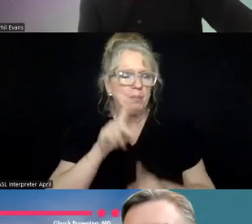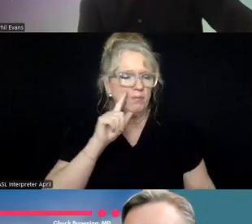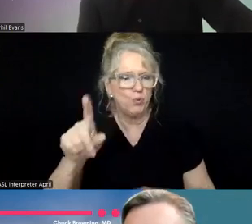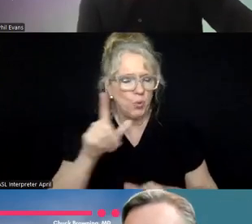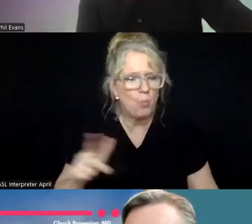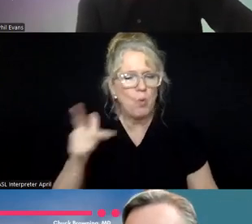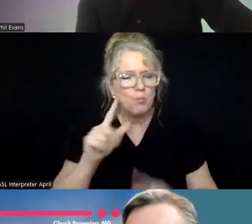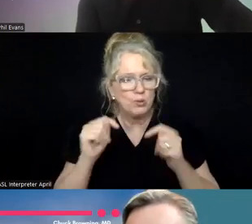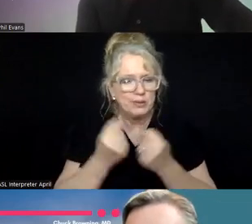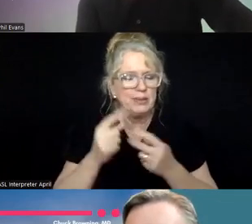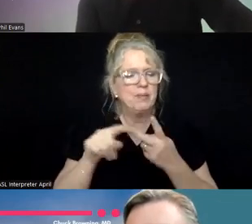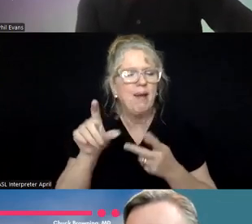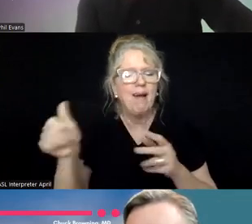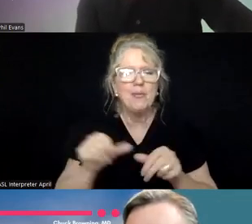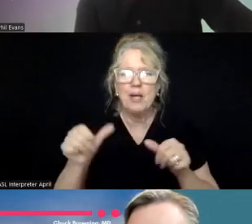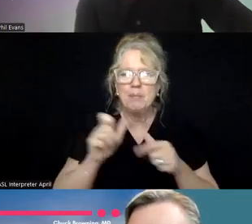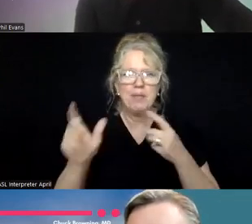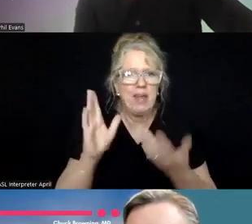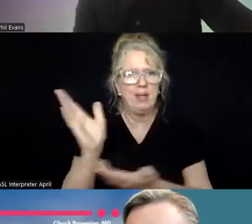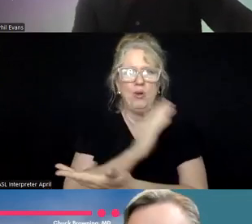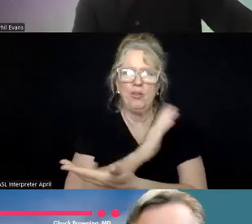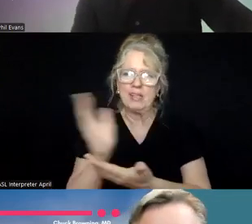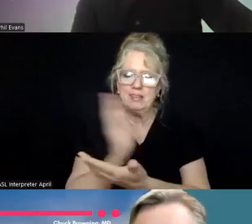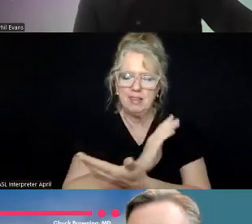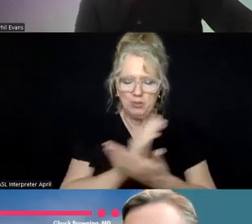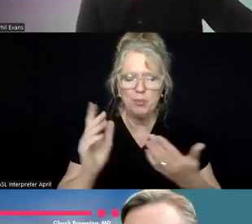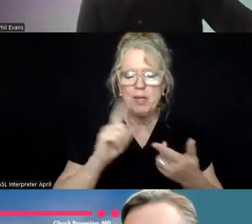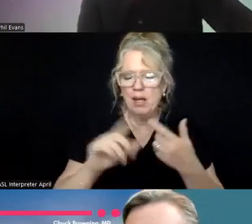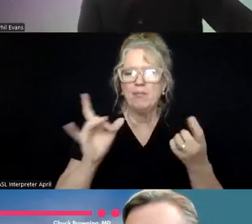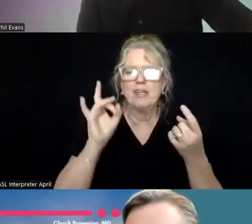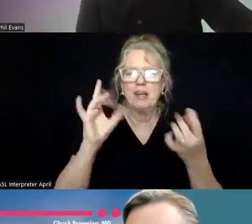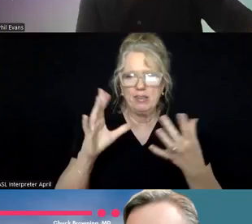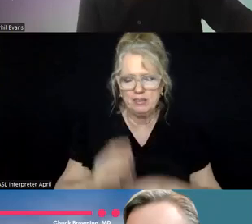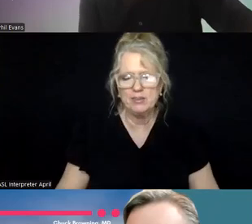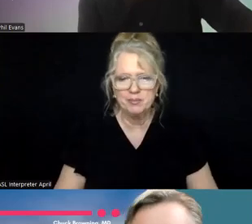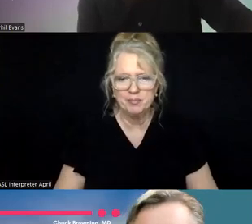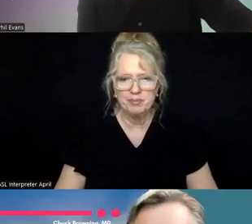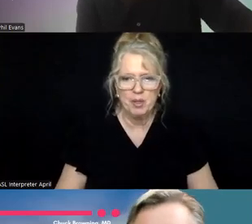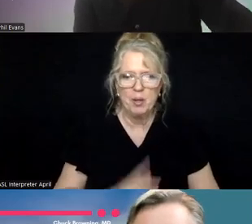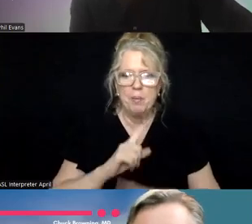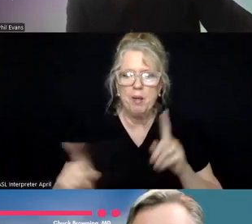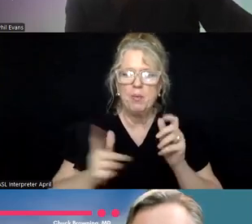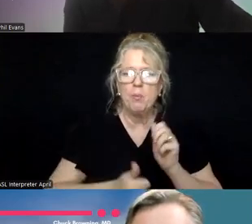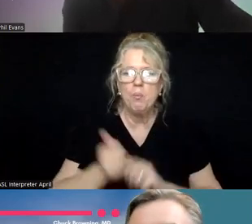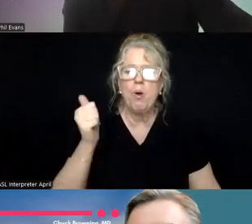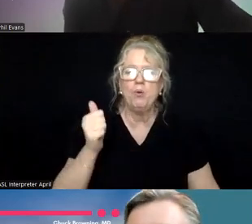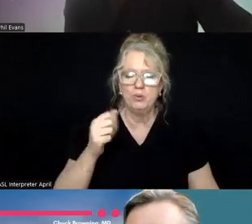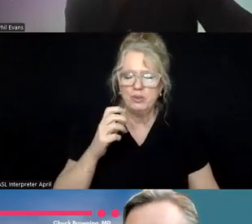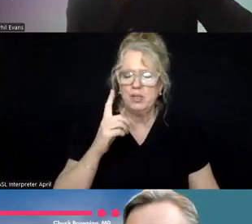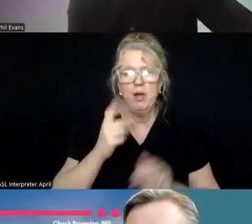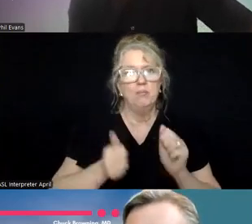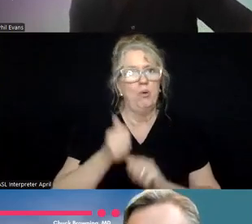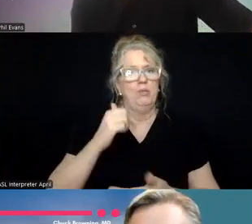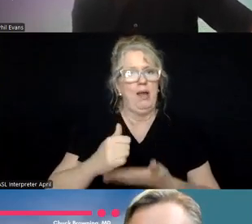and other, uh, areas in, in all continuum of the crisis spectrum, uh, but, but being most, most